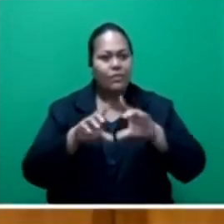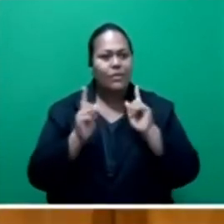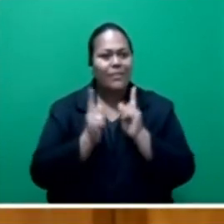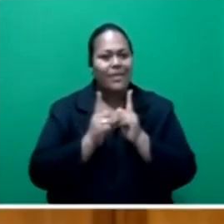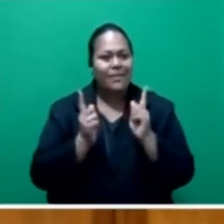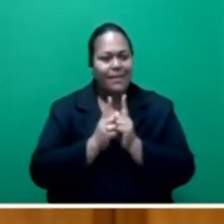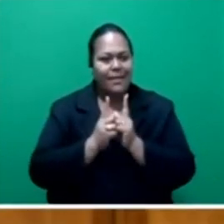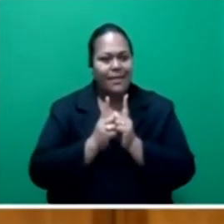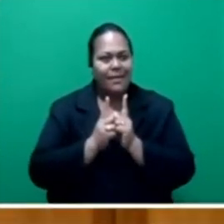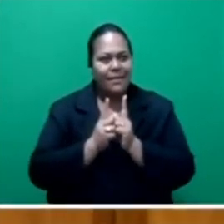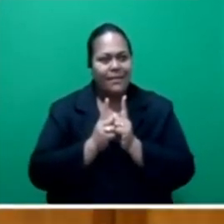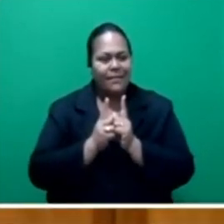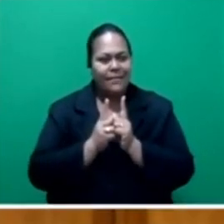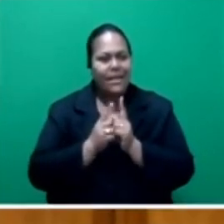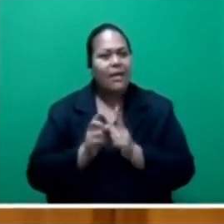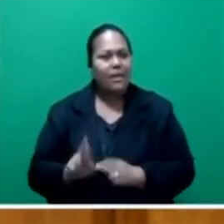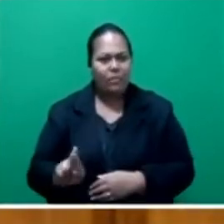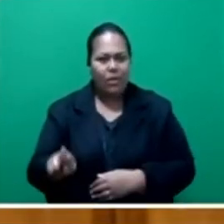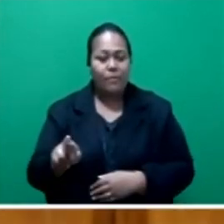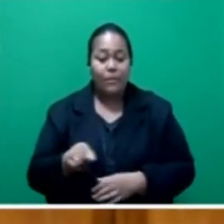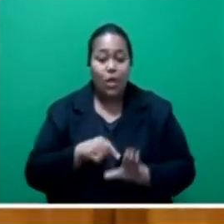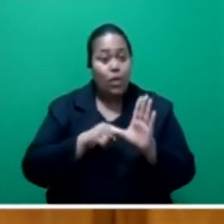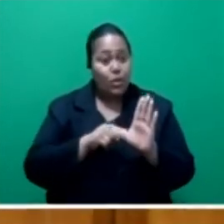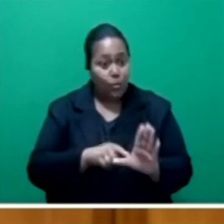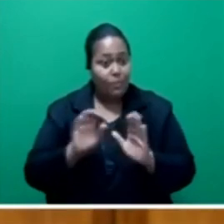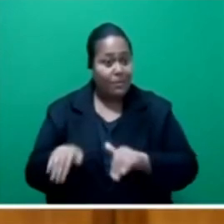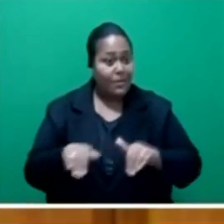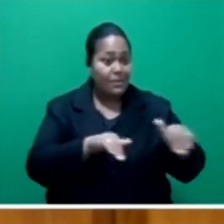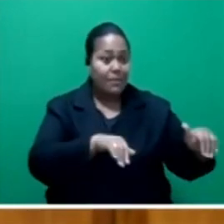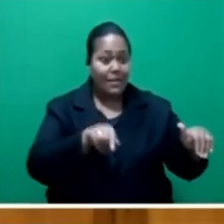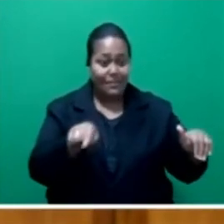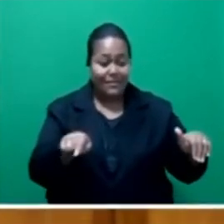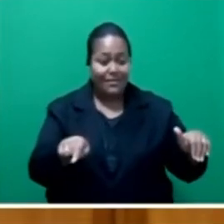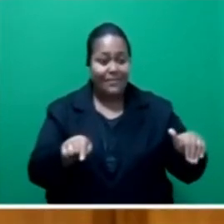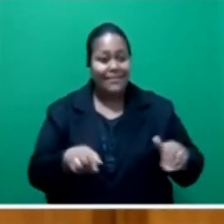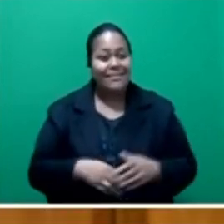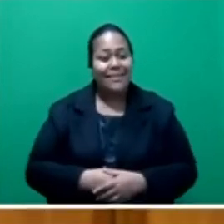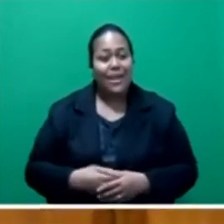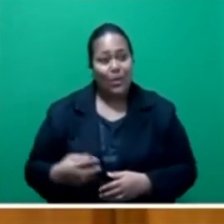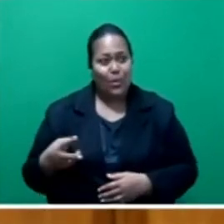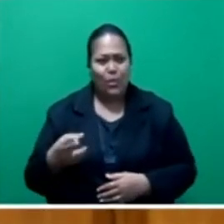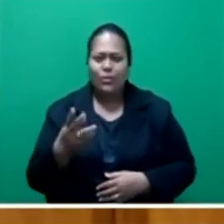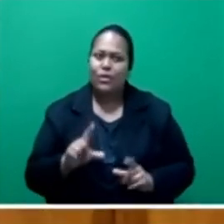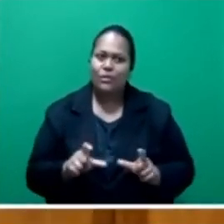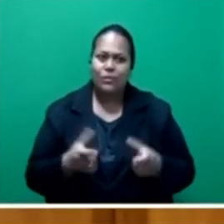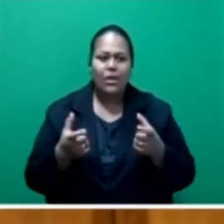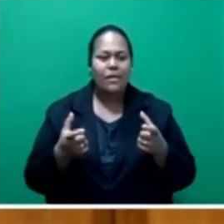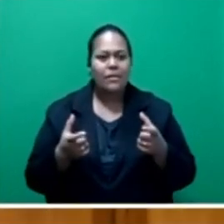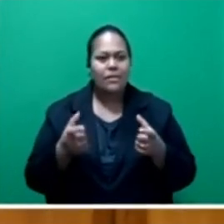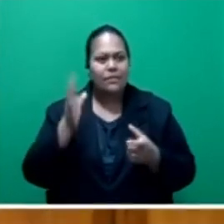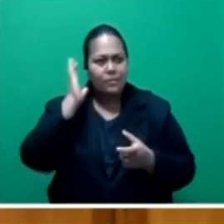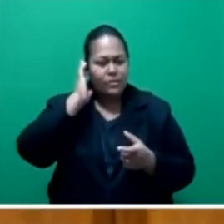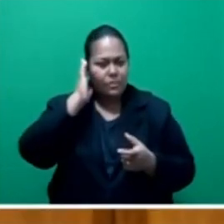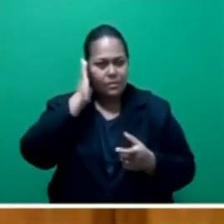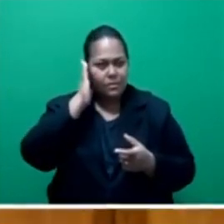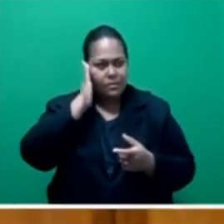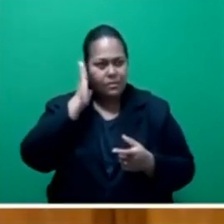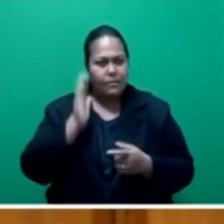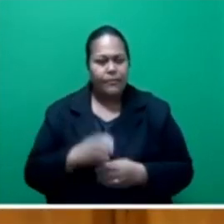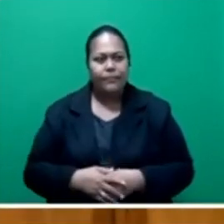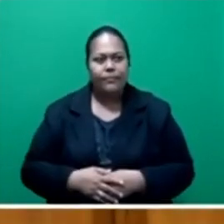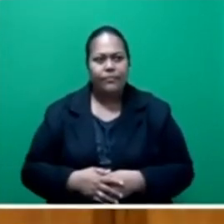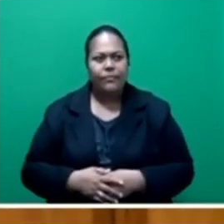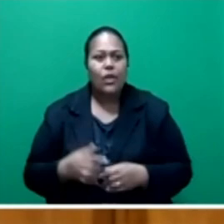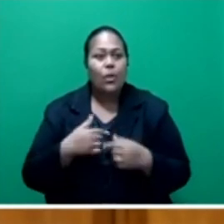of July. Having the youth participate, honorable speaker, was a challenge in that we had to arouse and